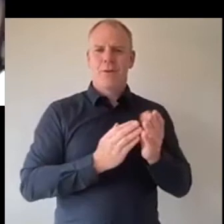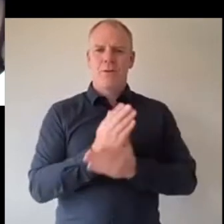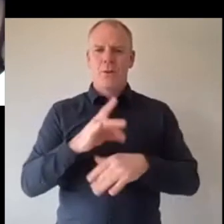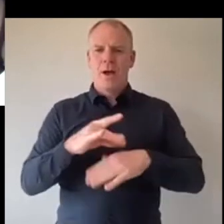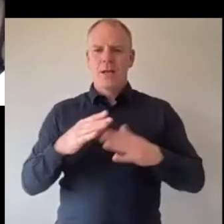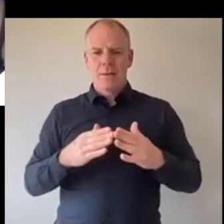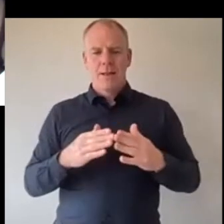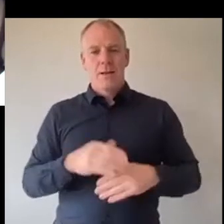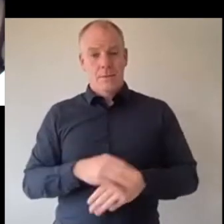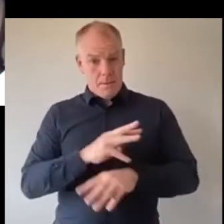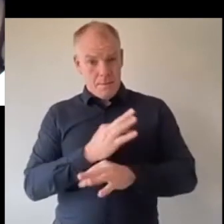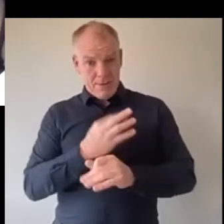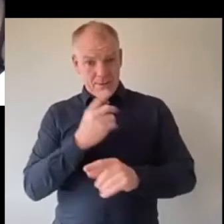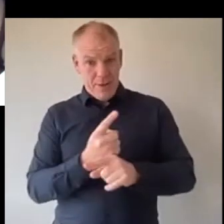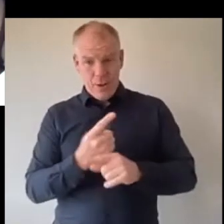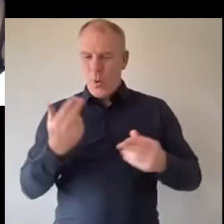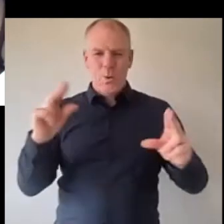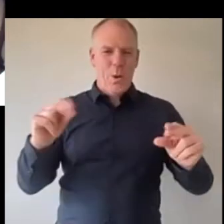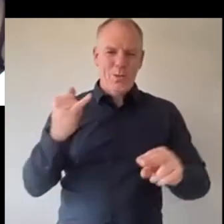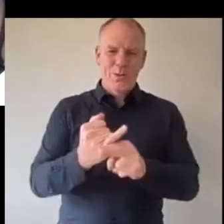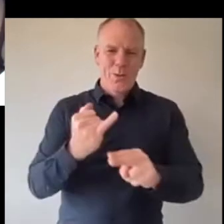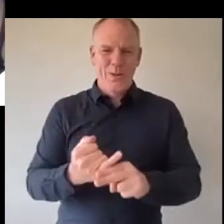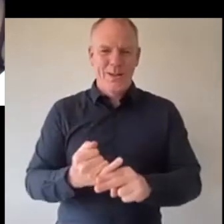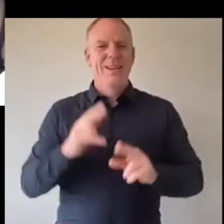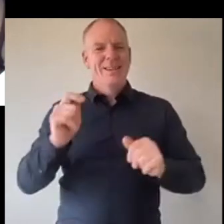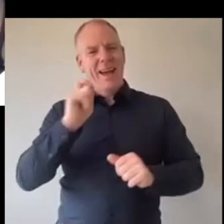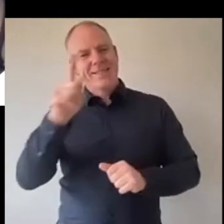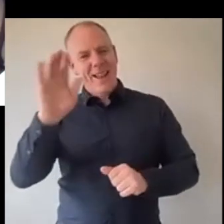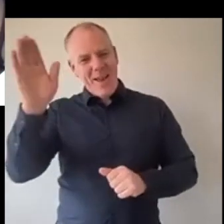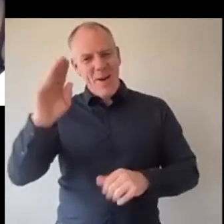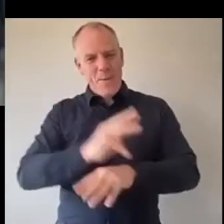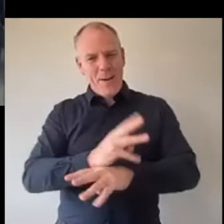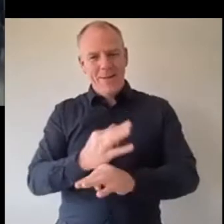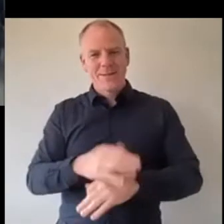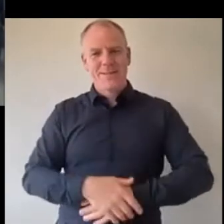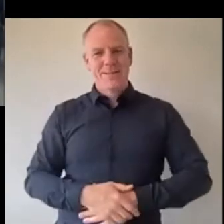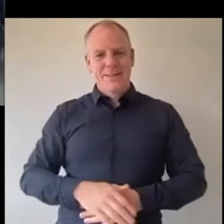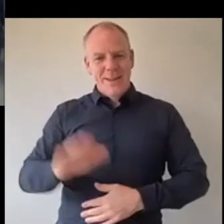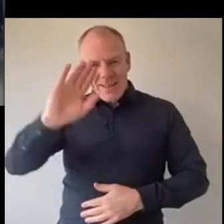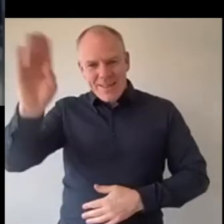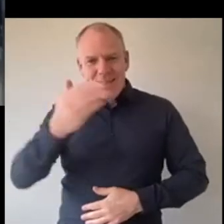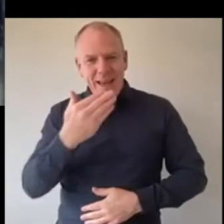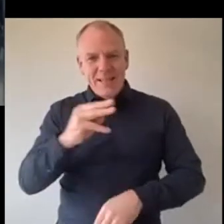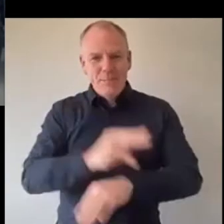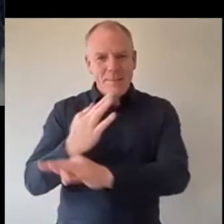are they there at the moment now if you're in school so I you can give them a shout out yeah thank you mom and dad